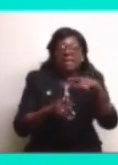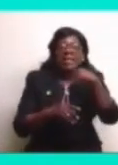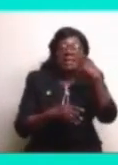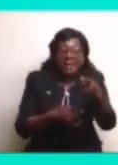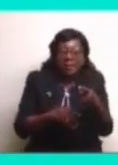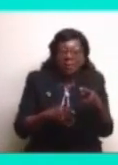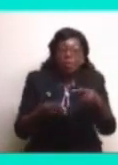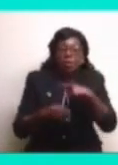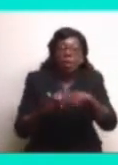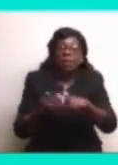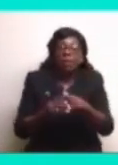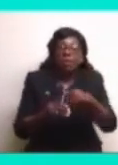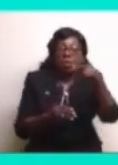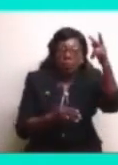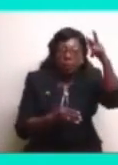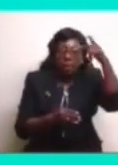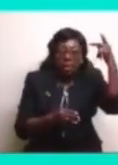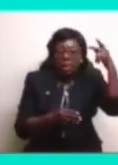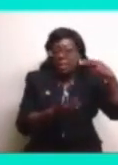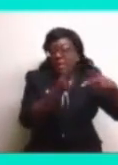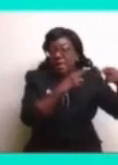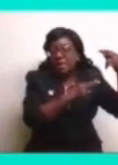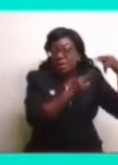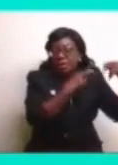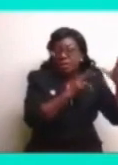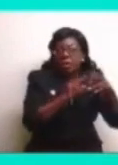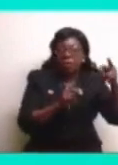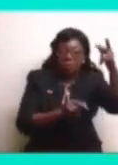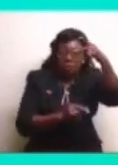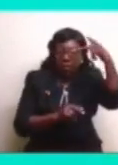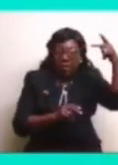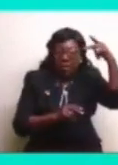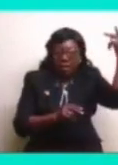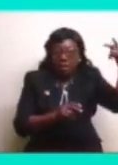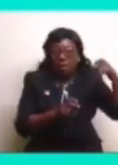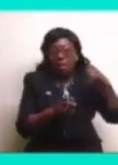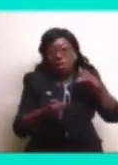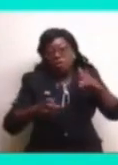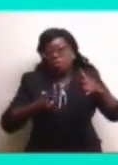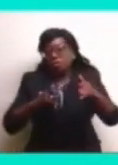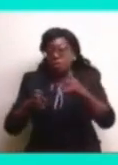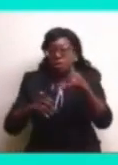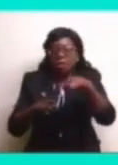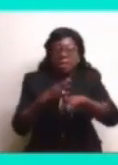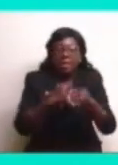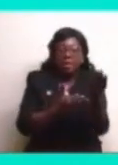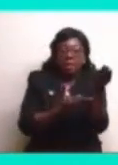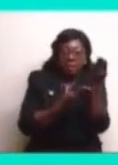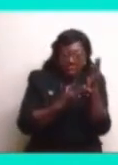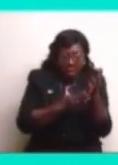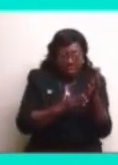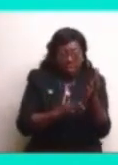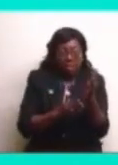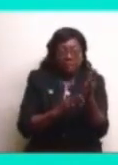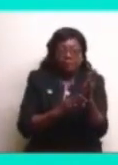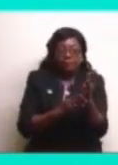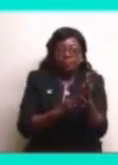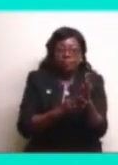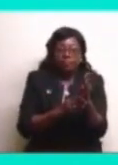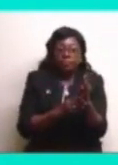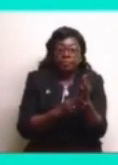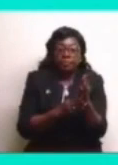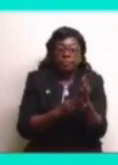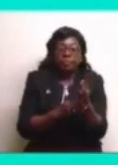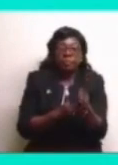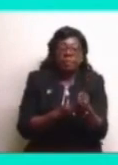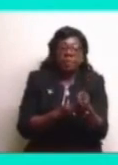and this fault line or cleavage in our politics of race. W.E.B. Du